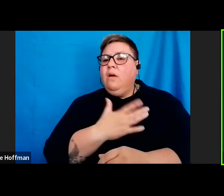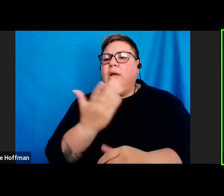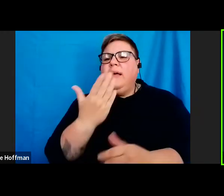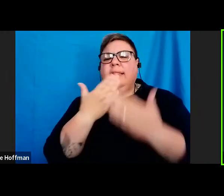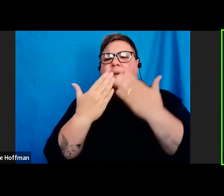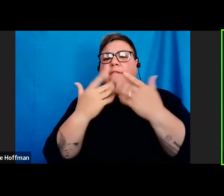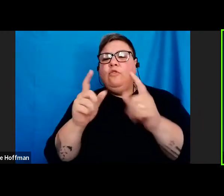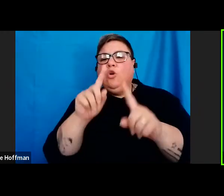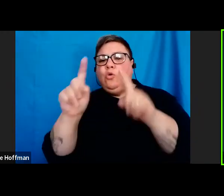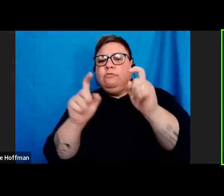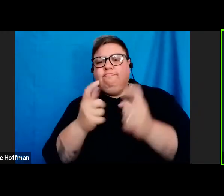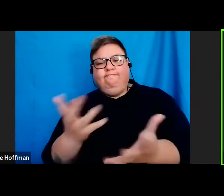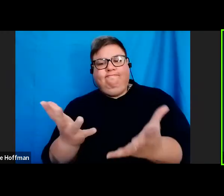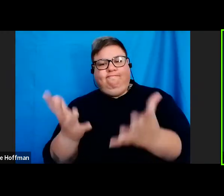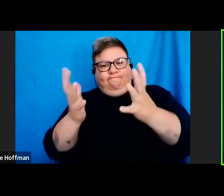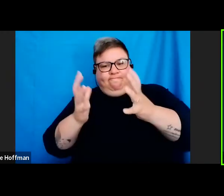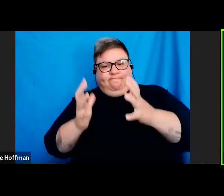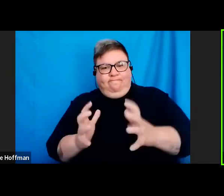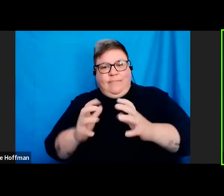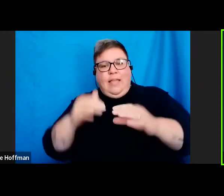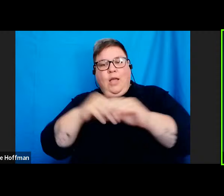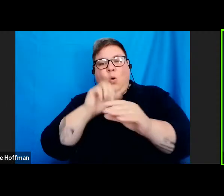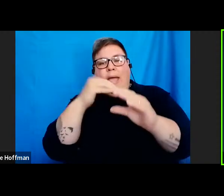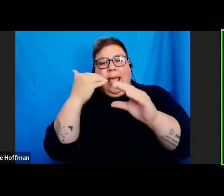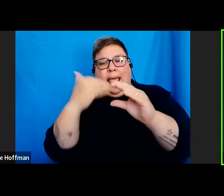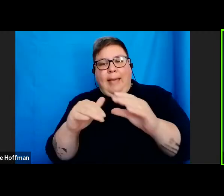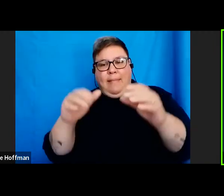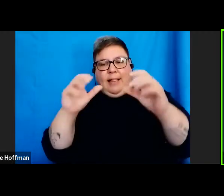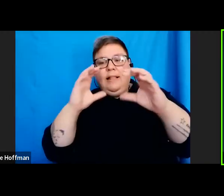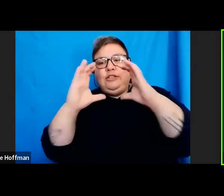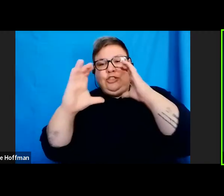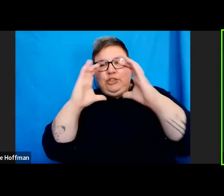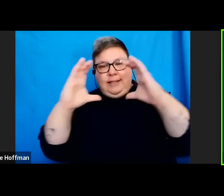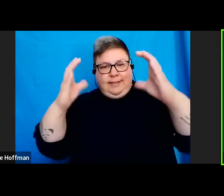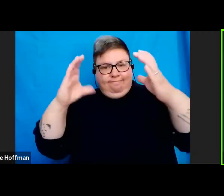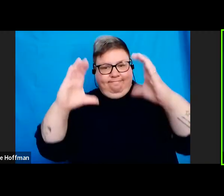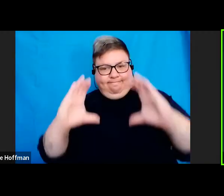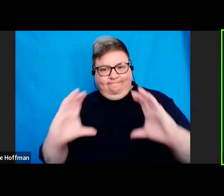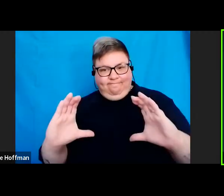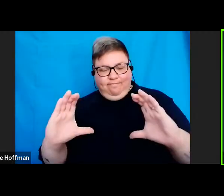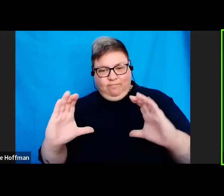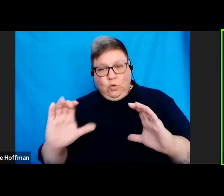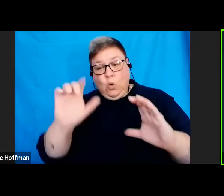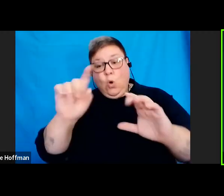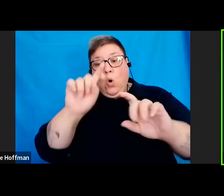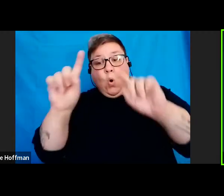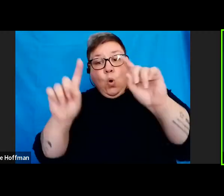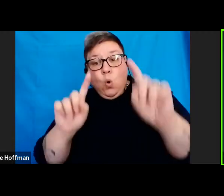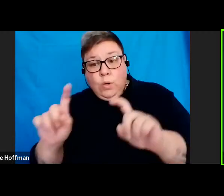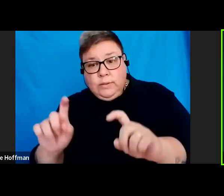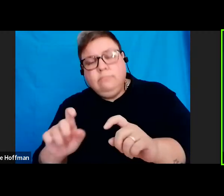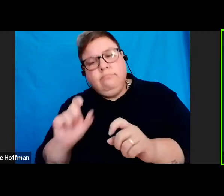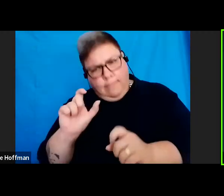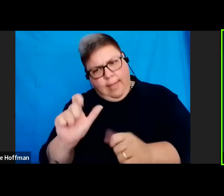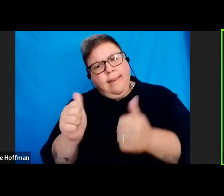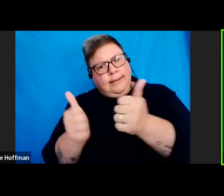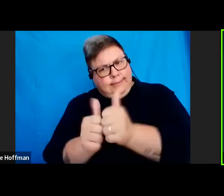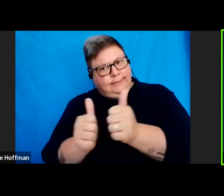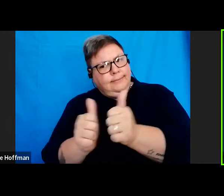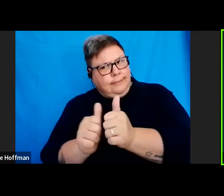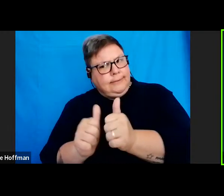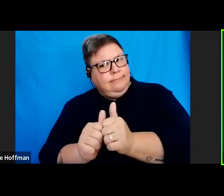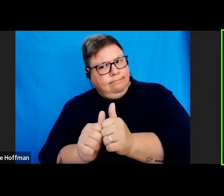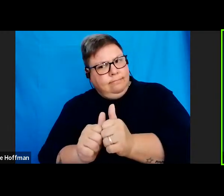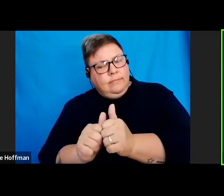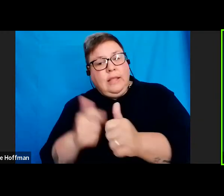that we've received in our mailbox and our chat box. Your questions do assist us to test if we